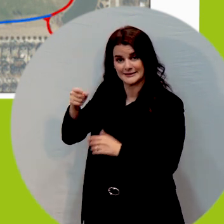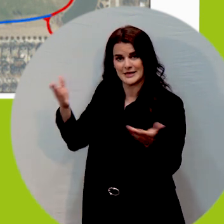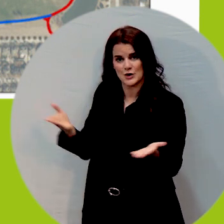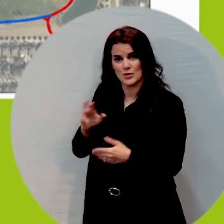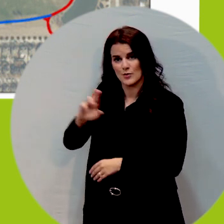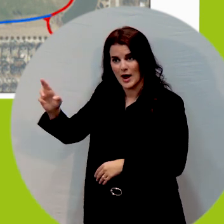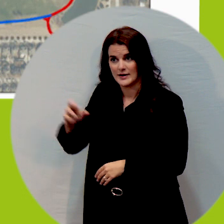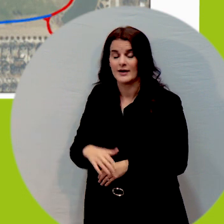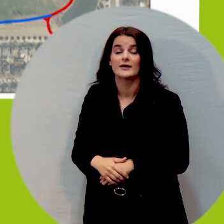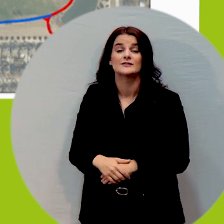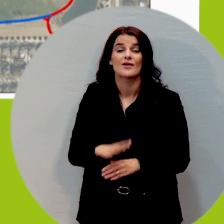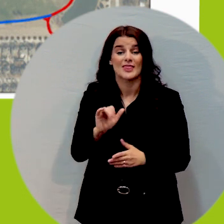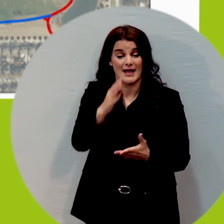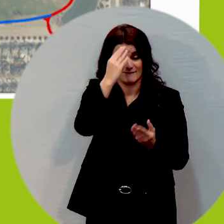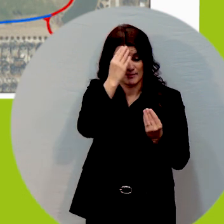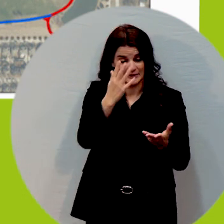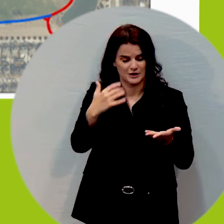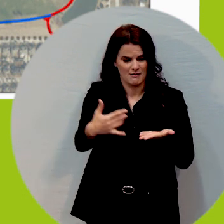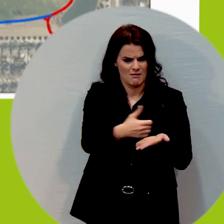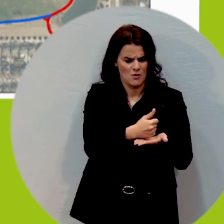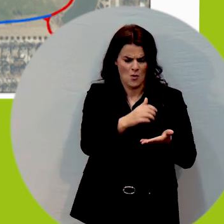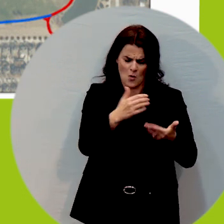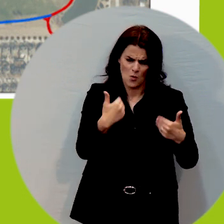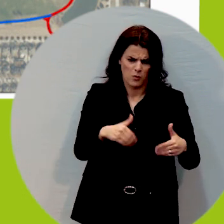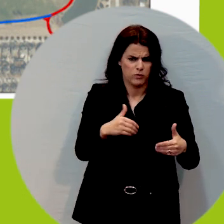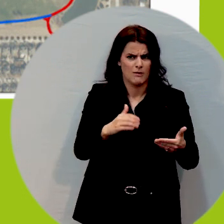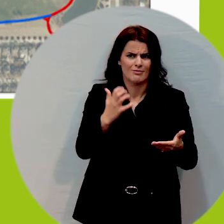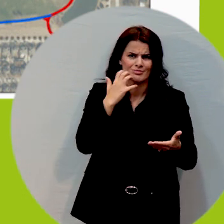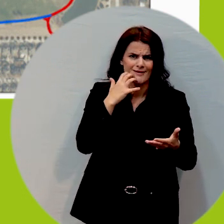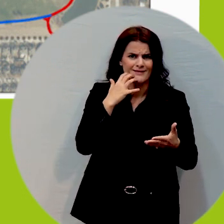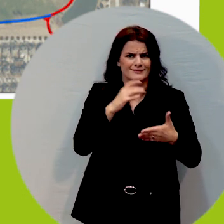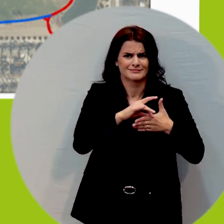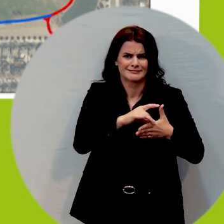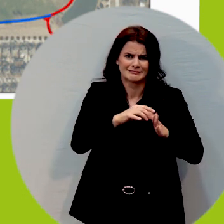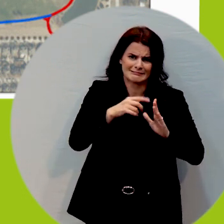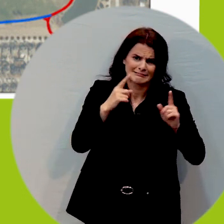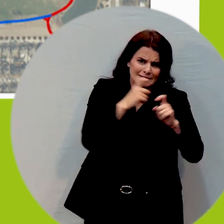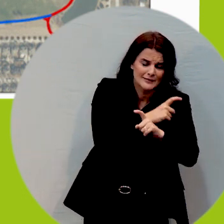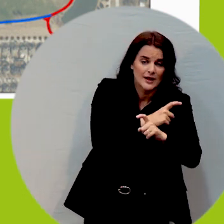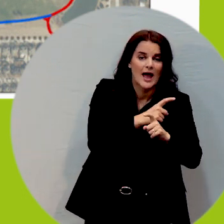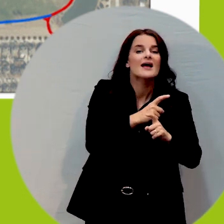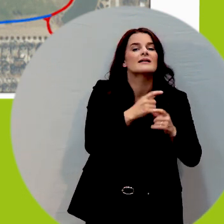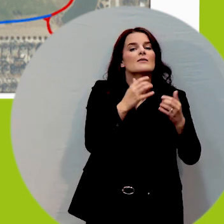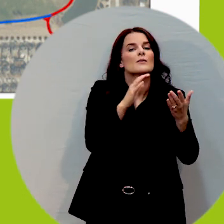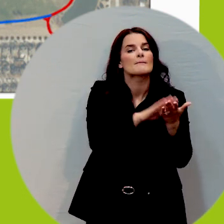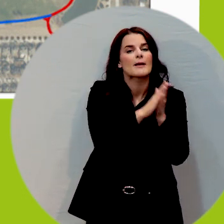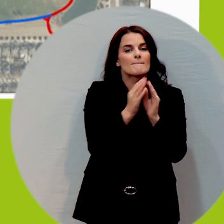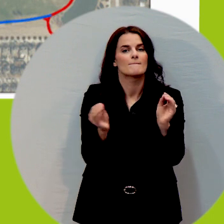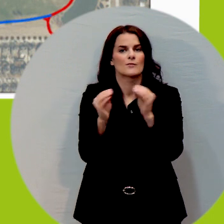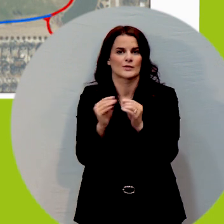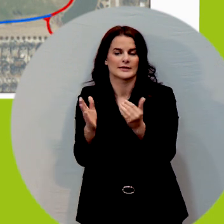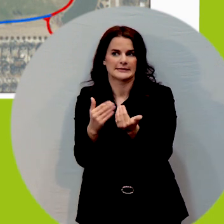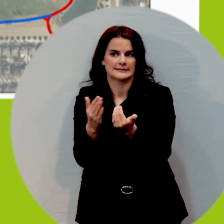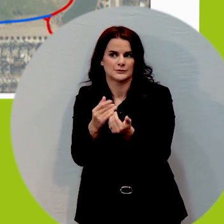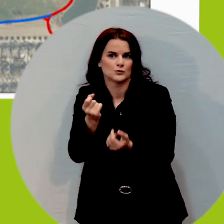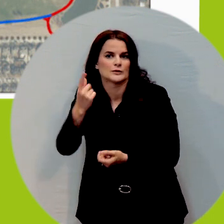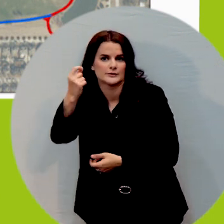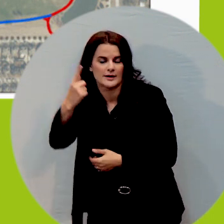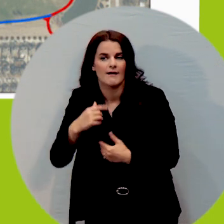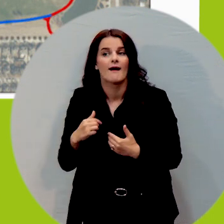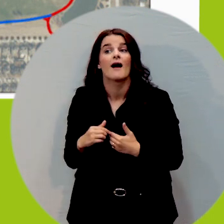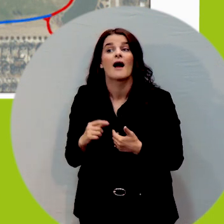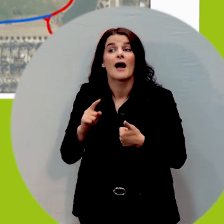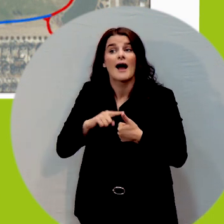that's a little bit more digestible. So you could look at a particular site and then the image we see on the right here we have a high priority,